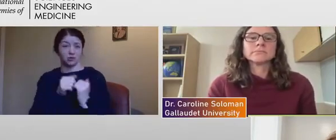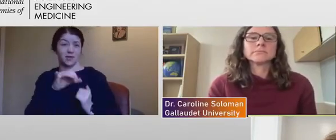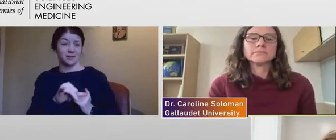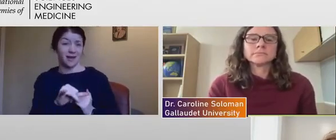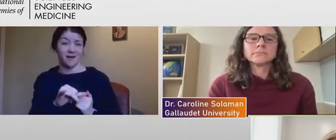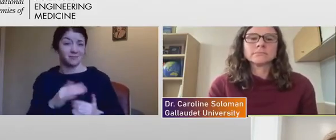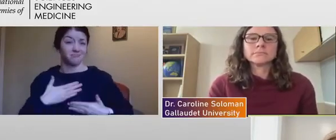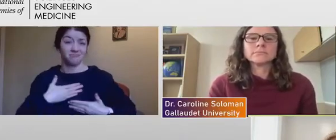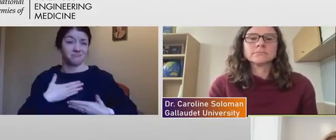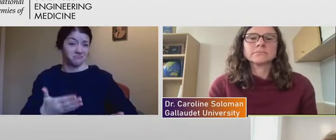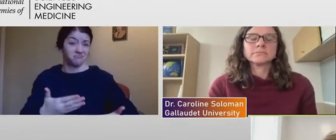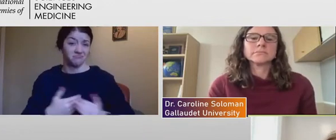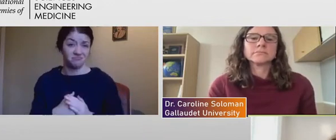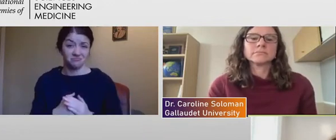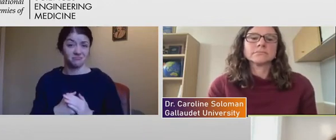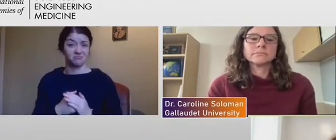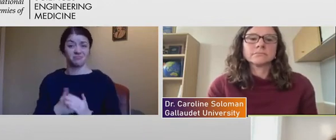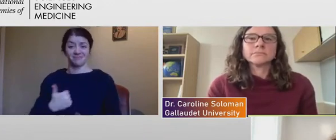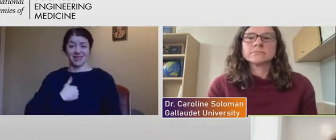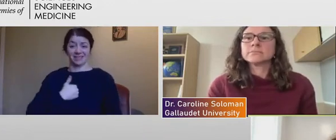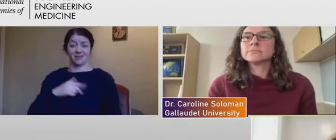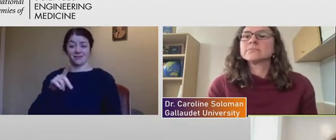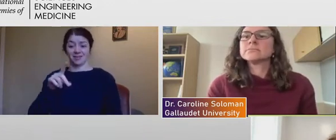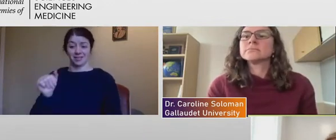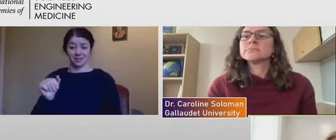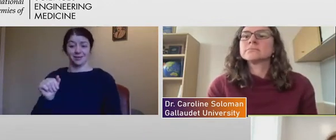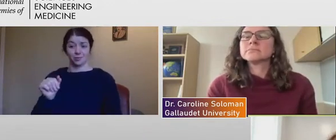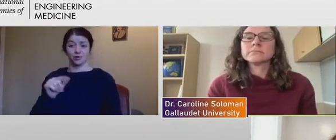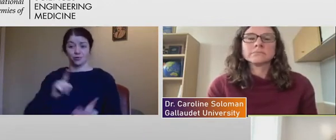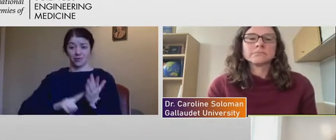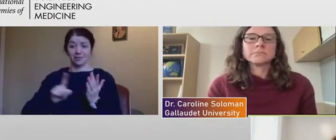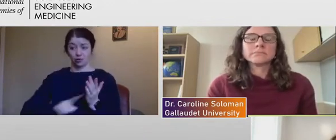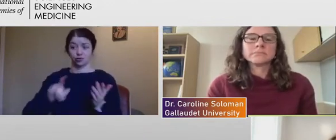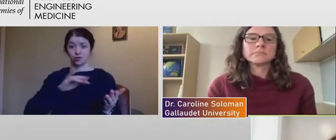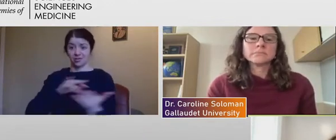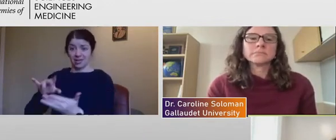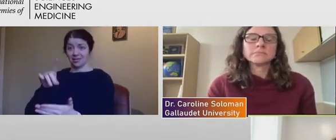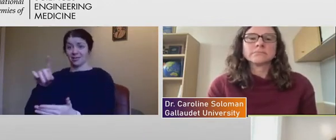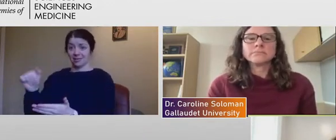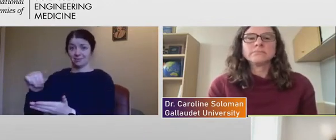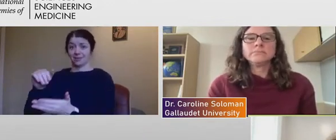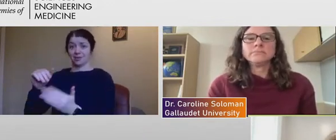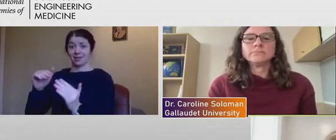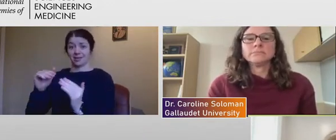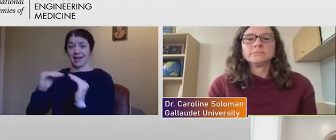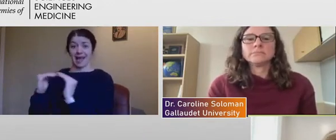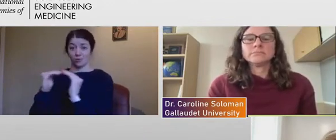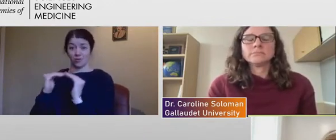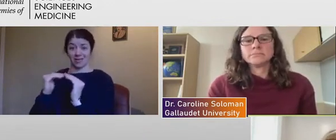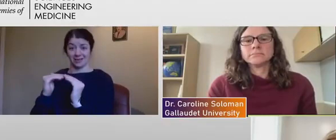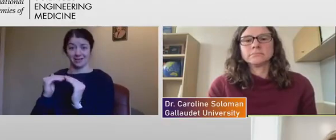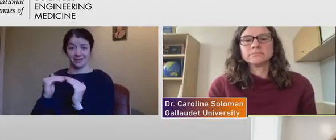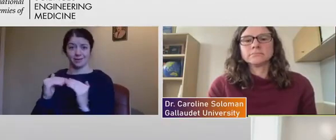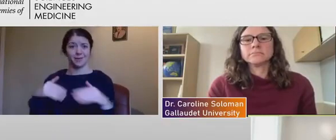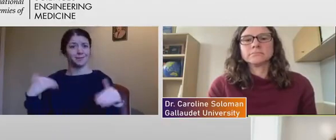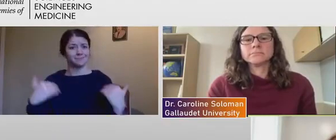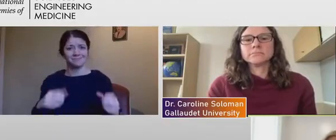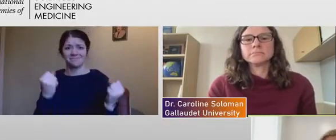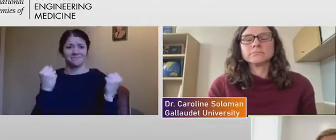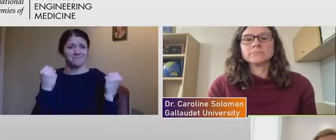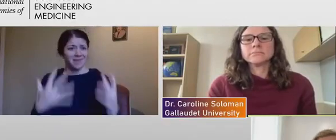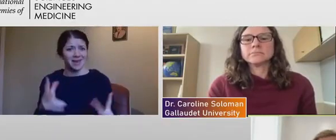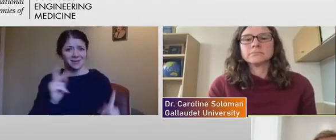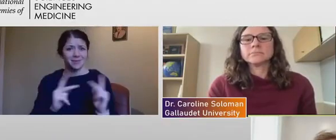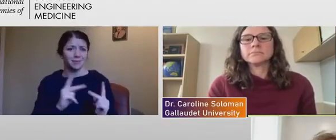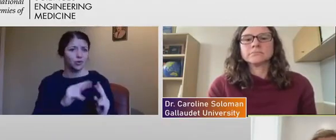disabled researcher who studies disability equity, I can't even, I've lost count of the number of times I've been told either in journal